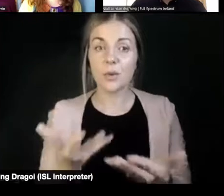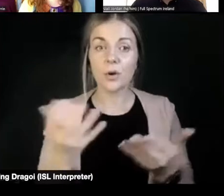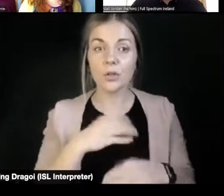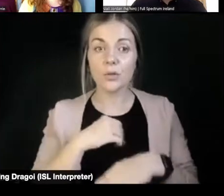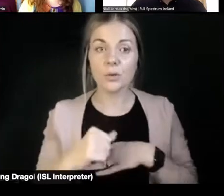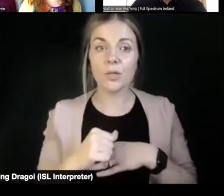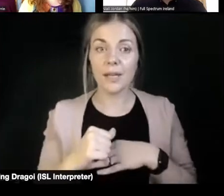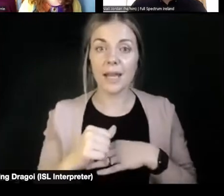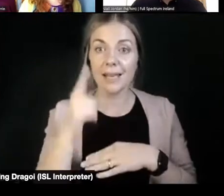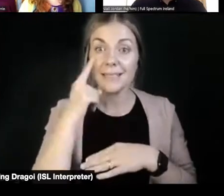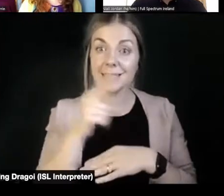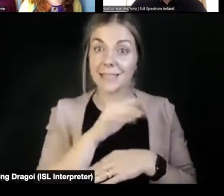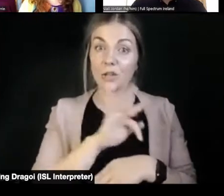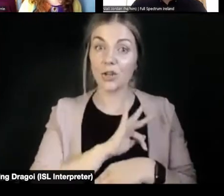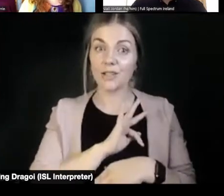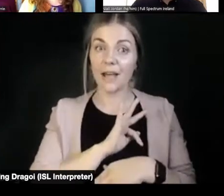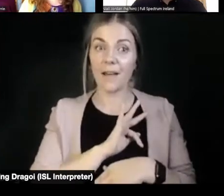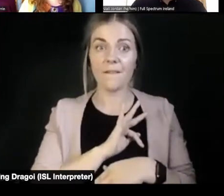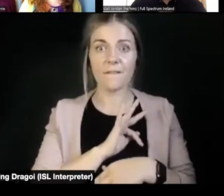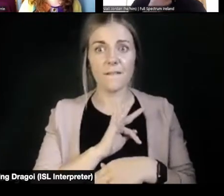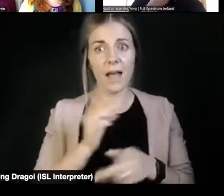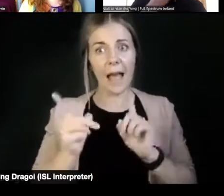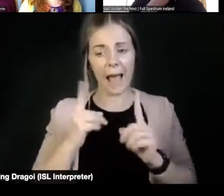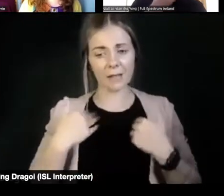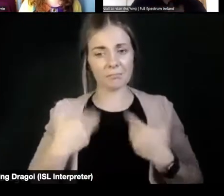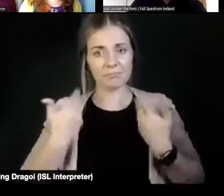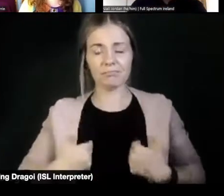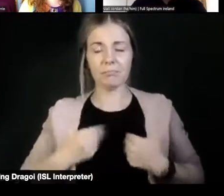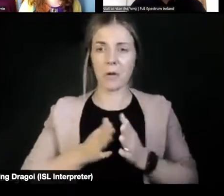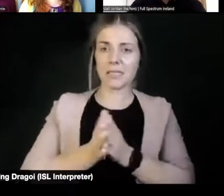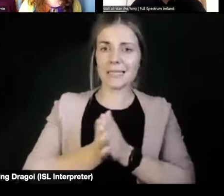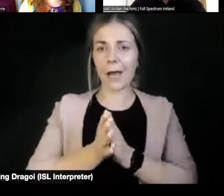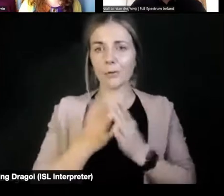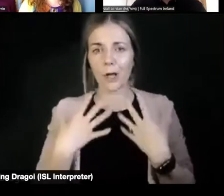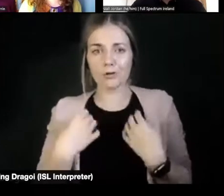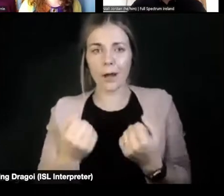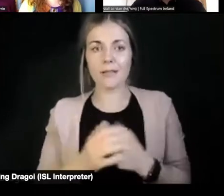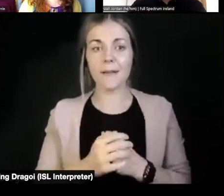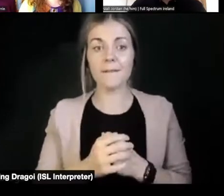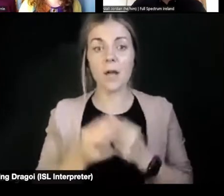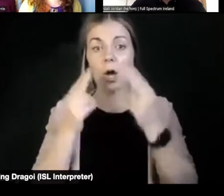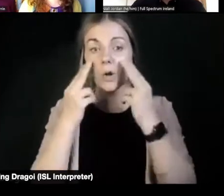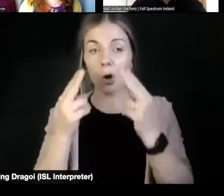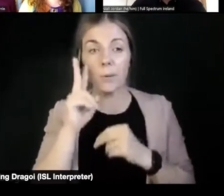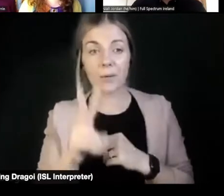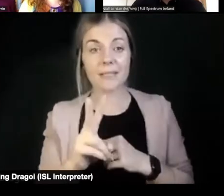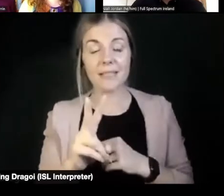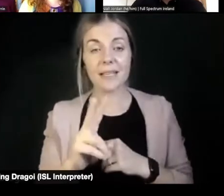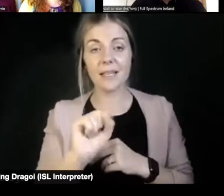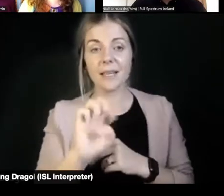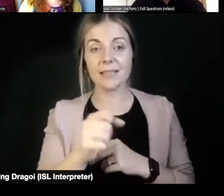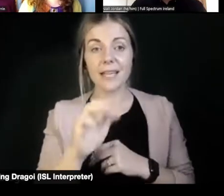themselves as attractive and deserving. And not only you see sexuality as a matter of